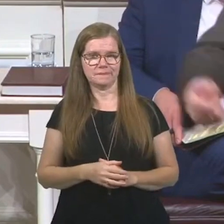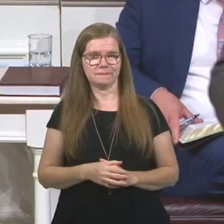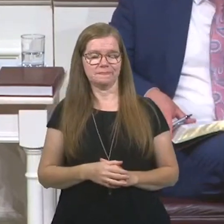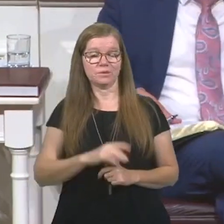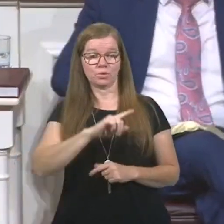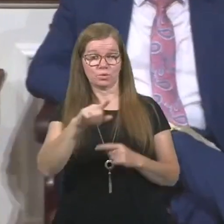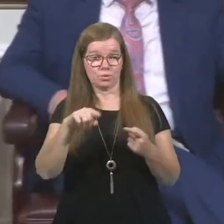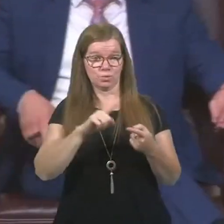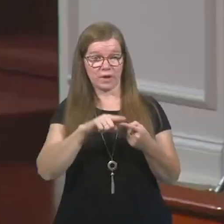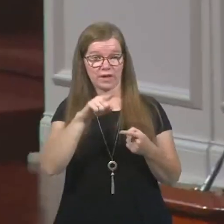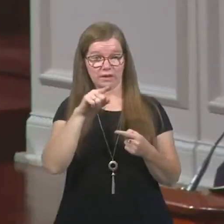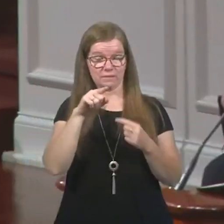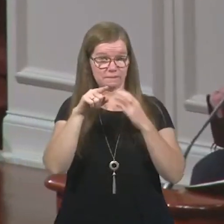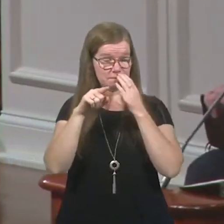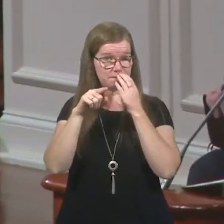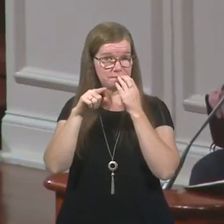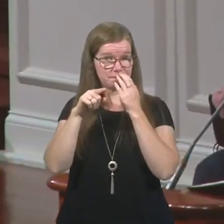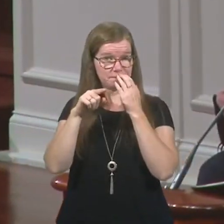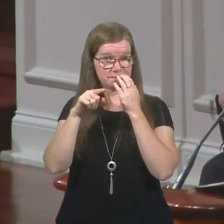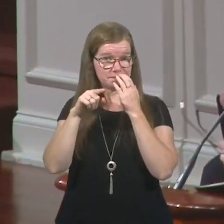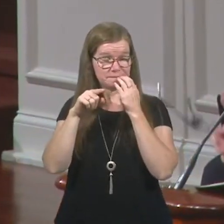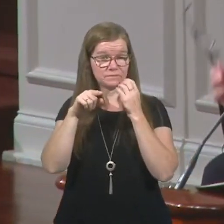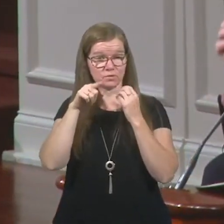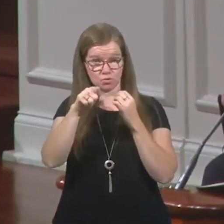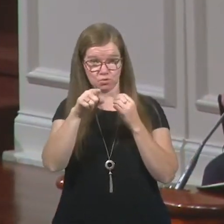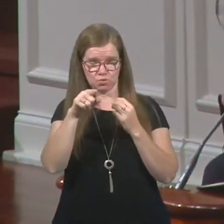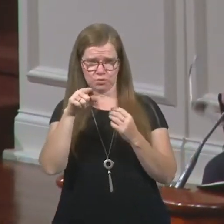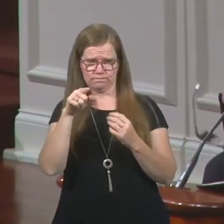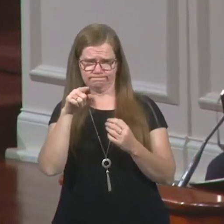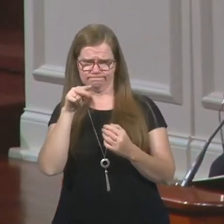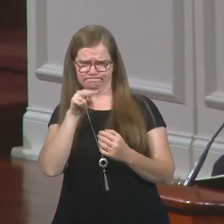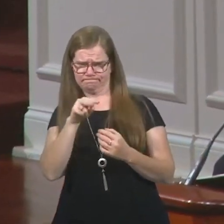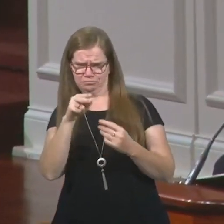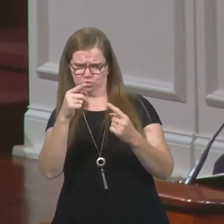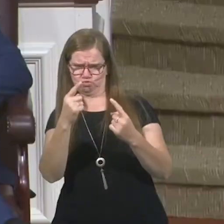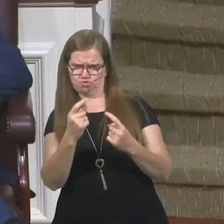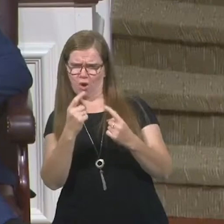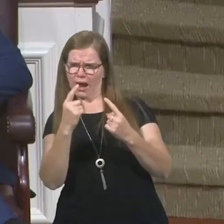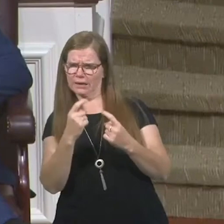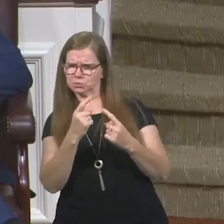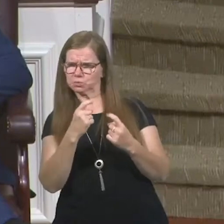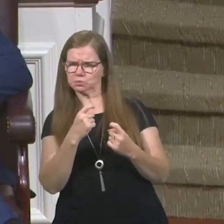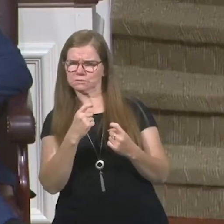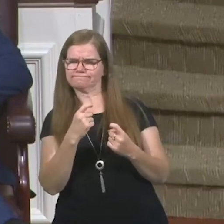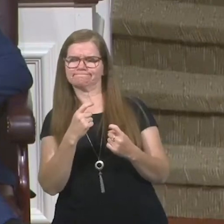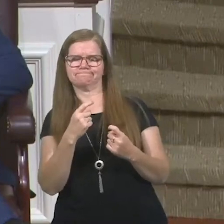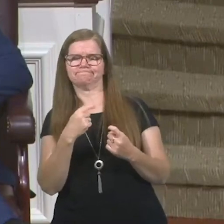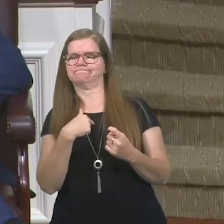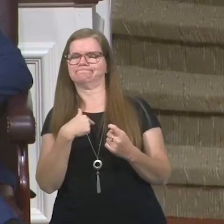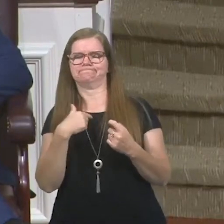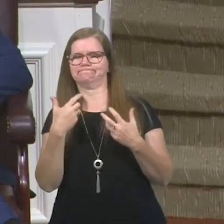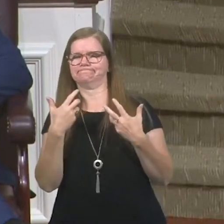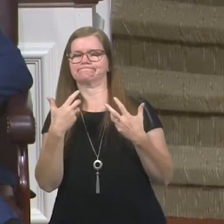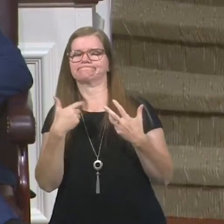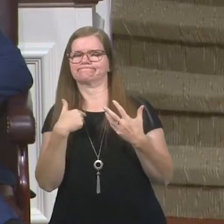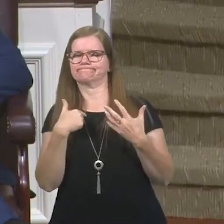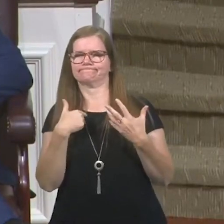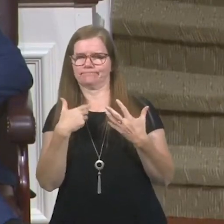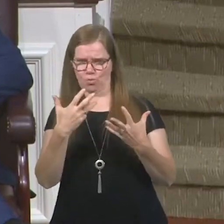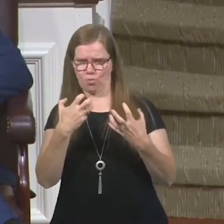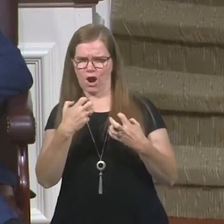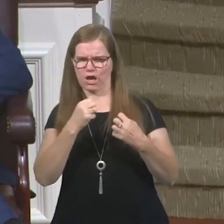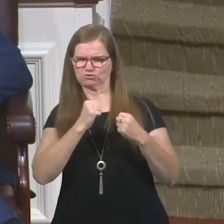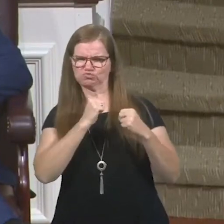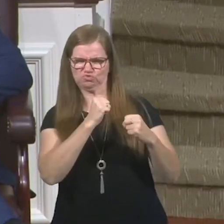And when you look at, when you look at trials, you should say, you know what, I don't want to be, I don't, I want to be militant